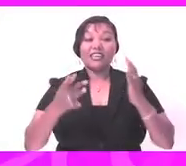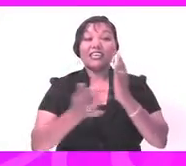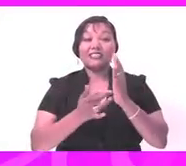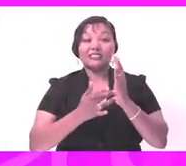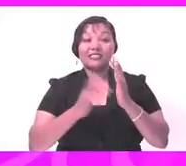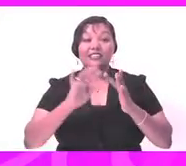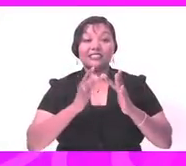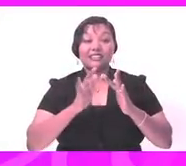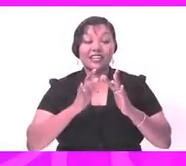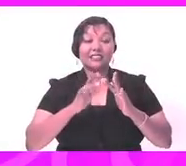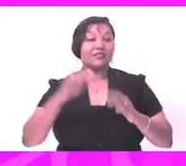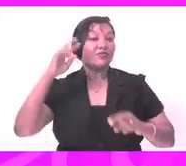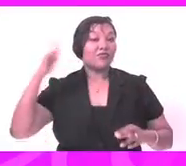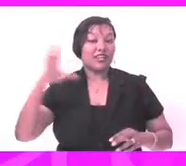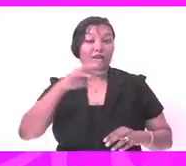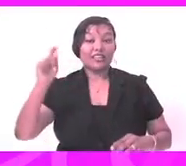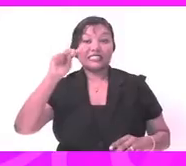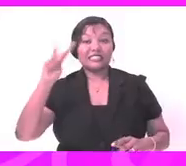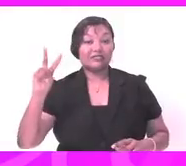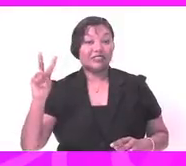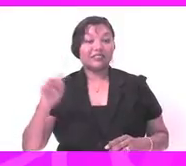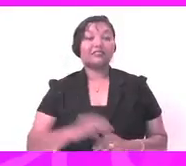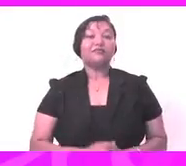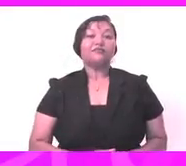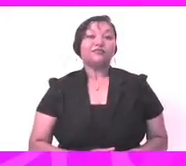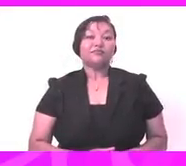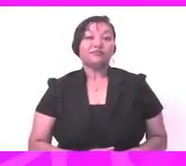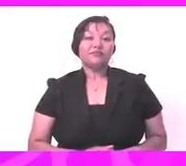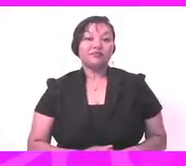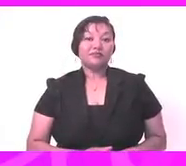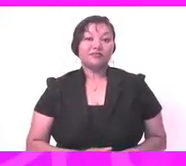the growing trend of internet radio and streaming video broadcasts.